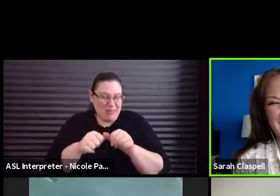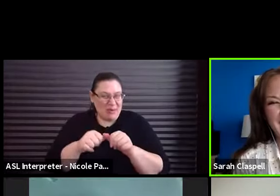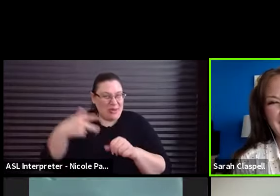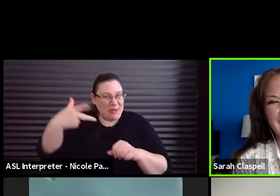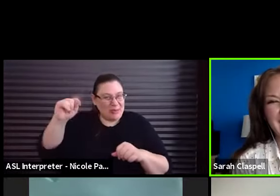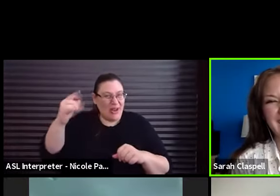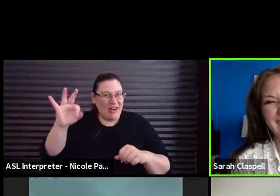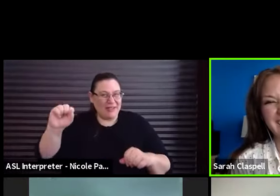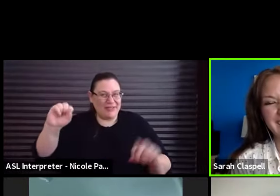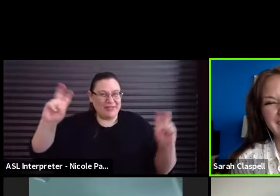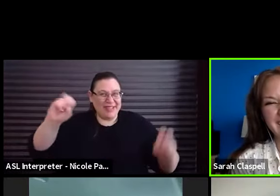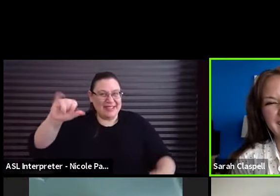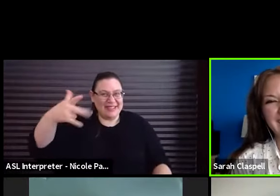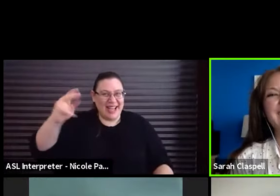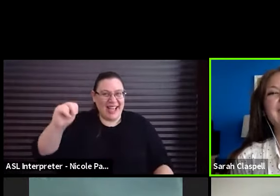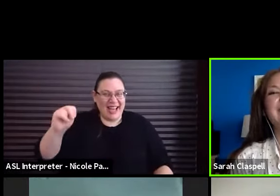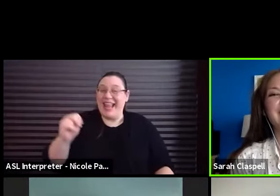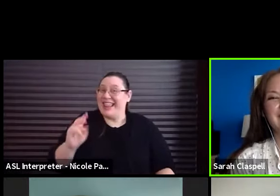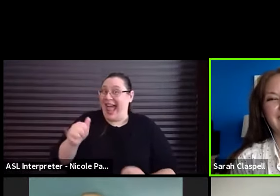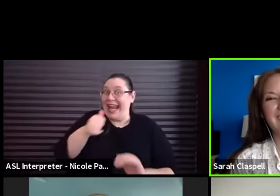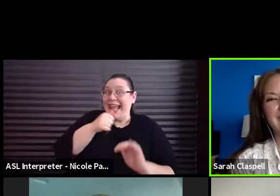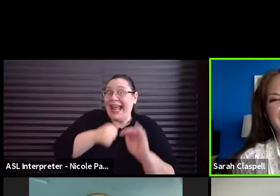The hidden gem signs.